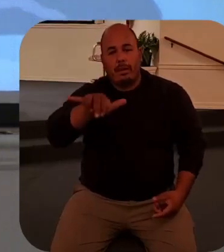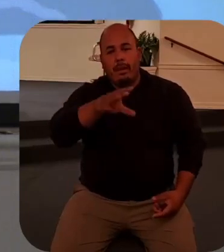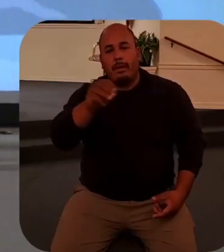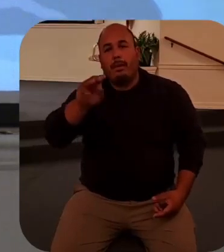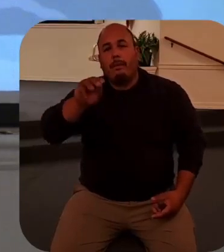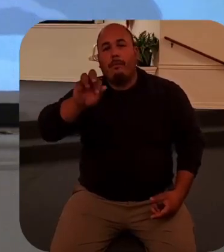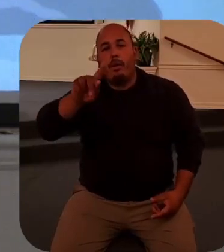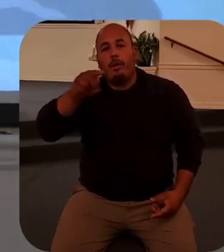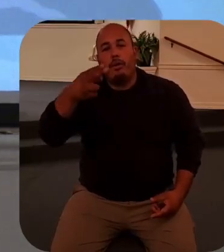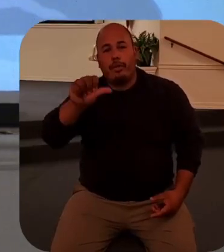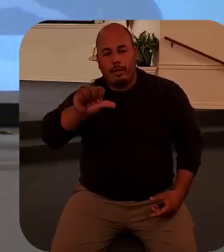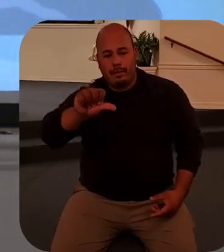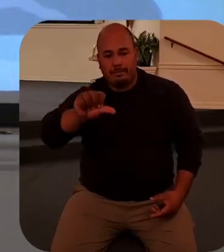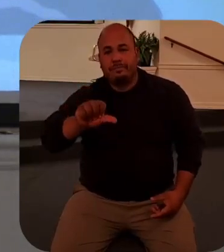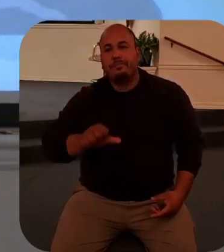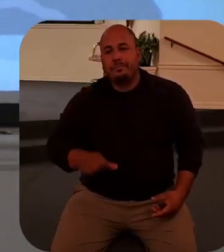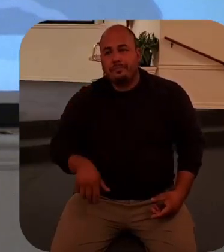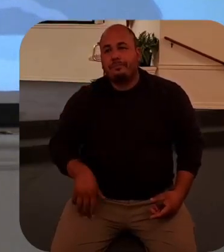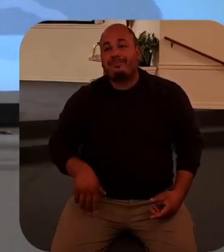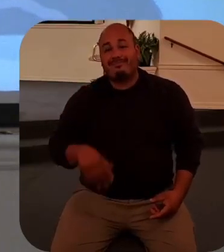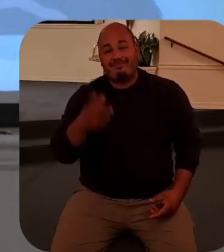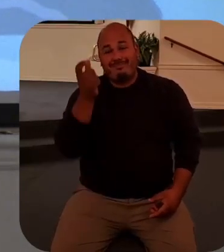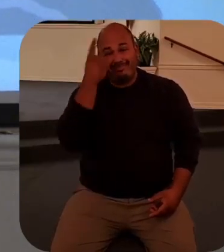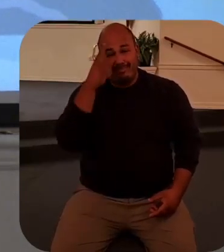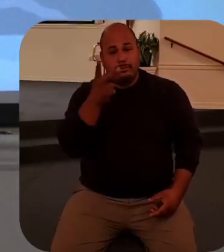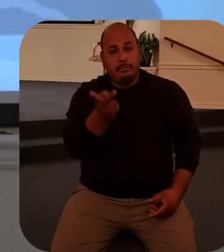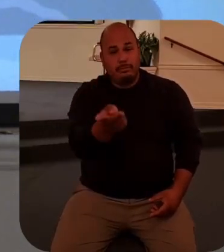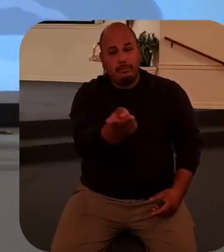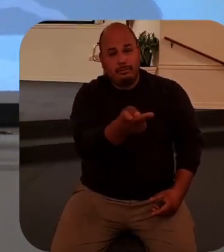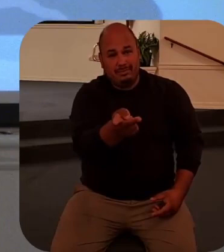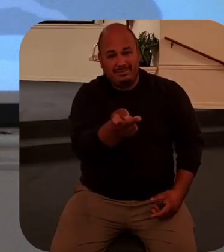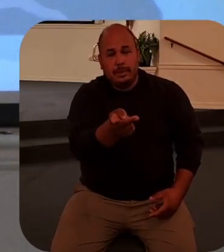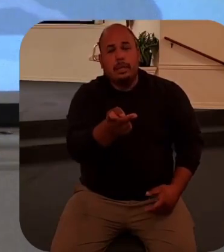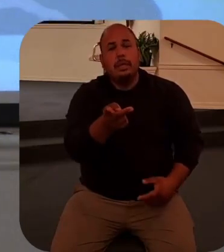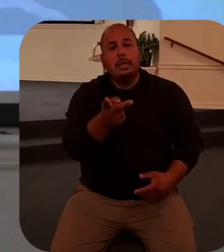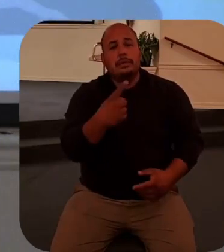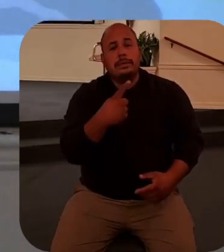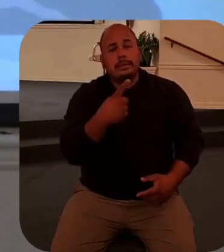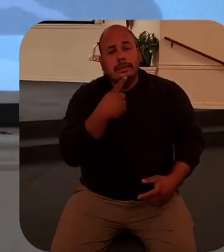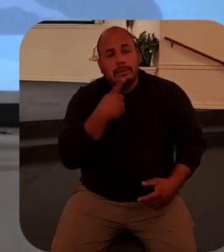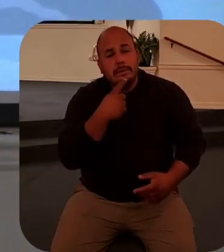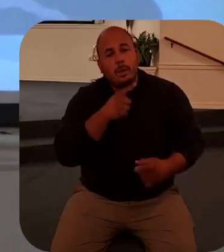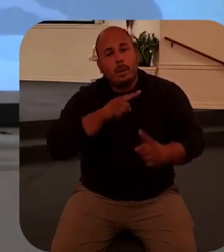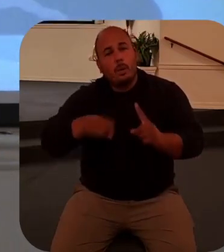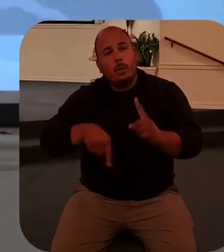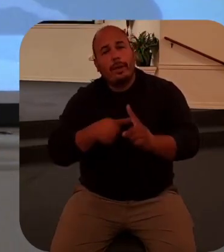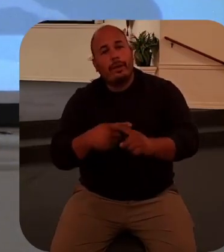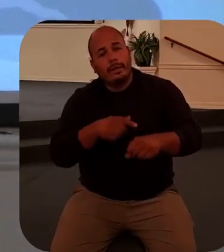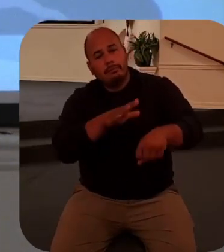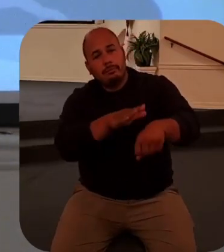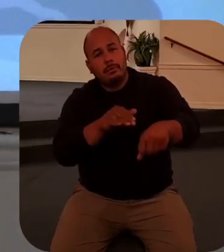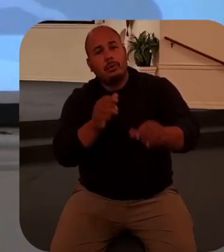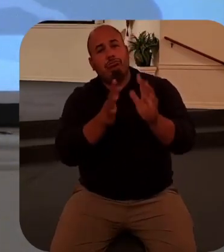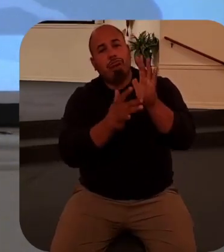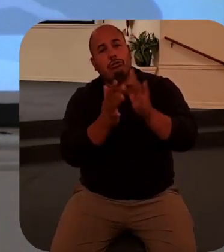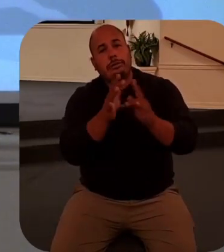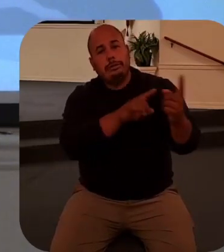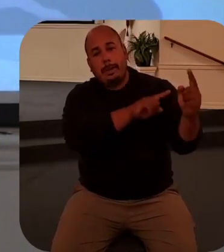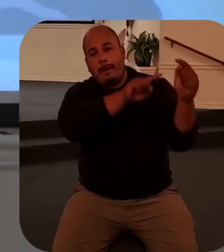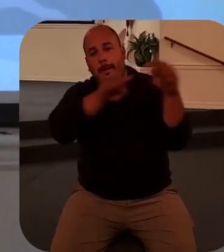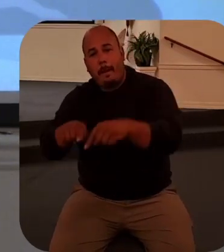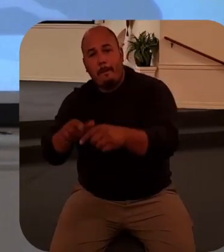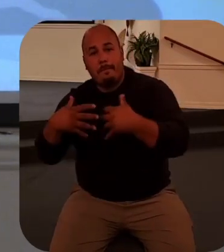disappointment that Mary and Martha must have felt when Jesus didn't come in time to heal their brother